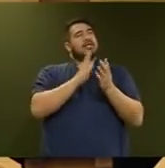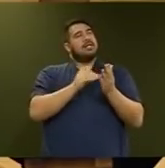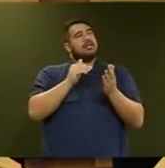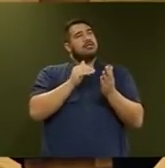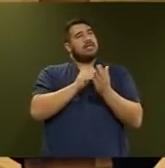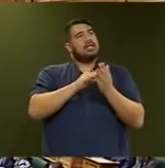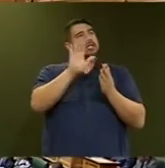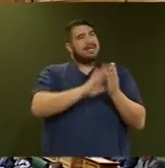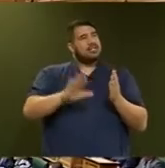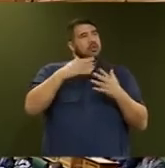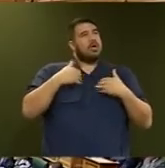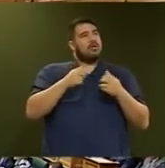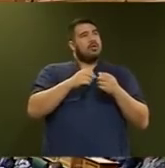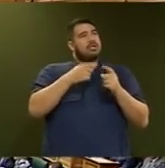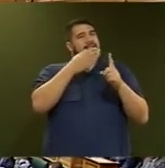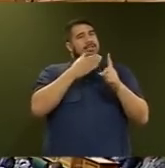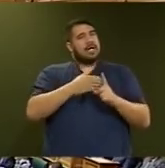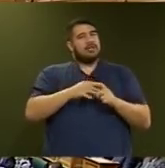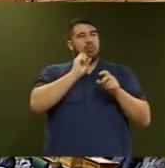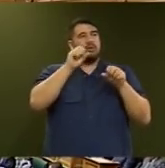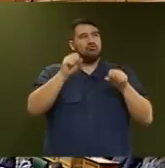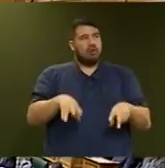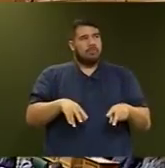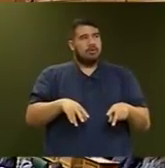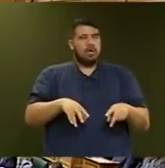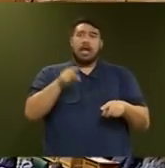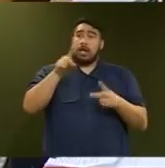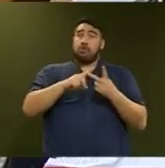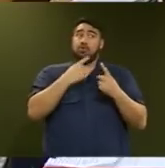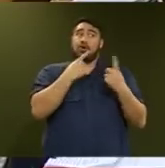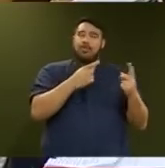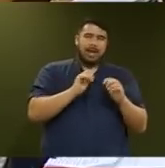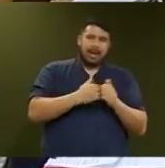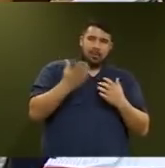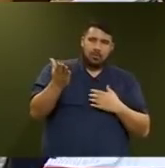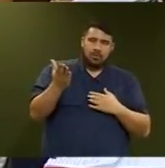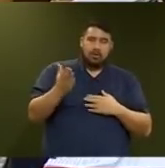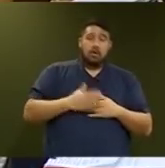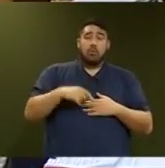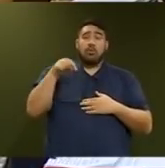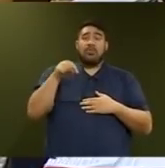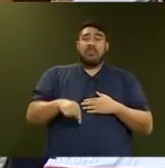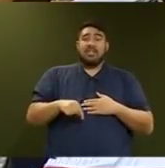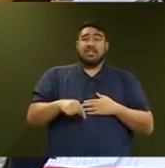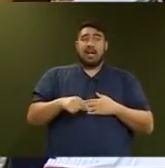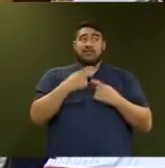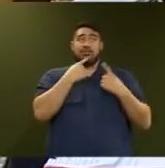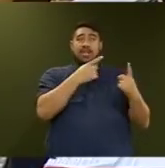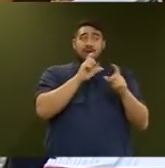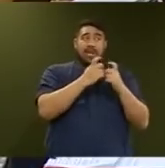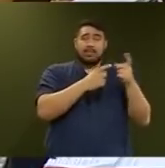targets? The Honourable Dr David Clarke. Mr Speaker, this matter did not need to go to Cabinet. The data